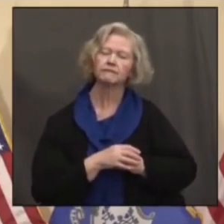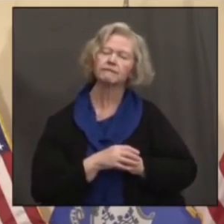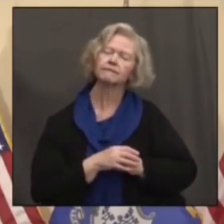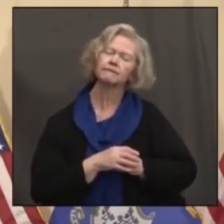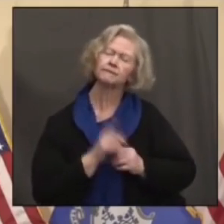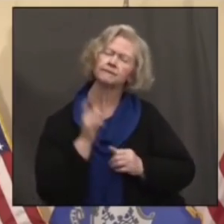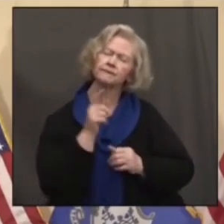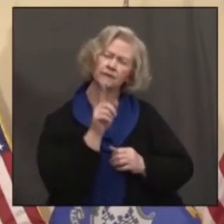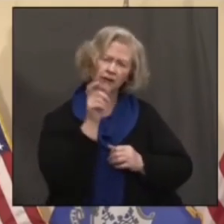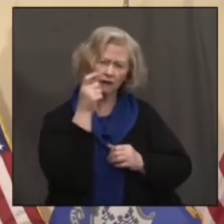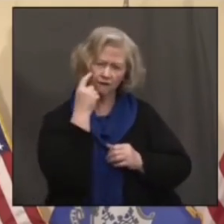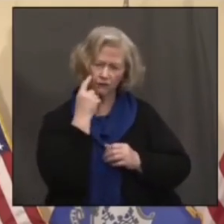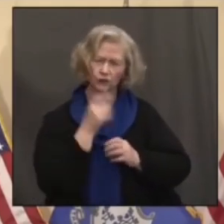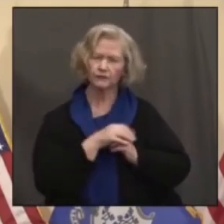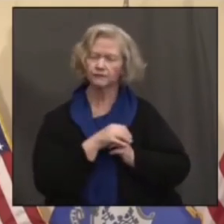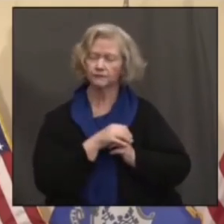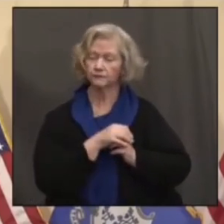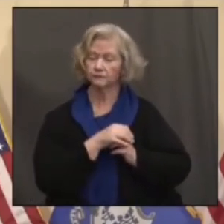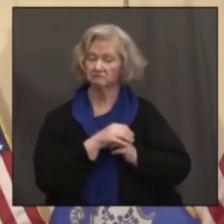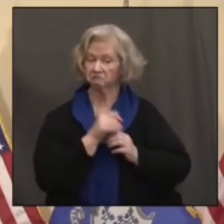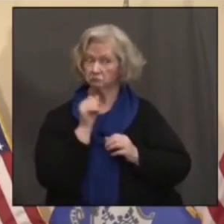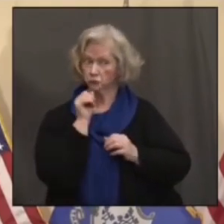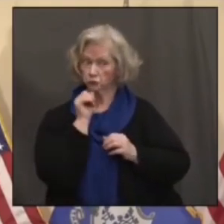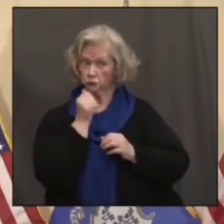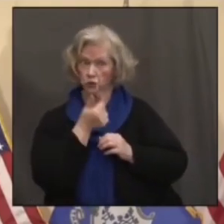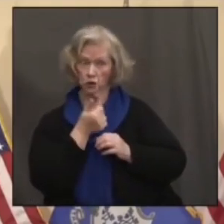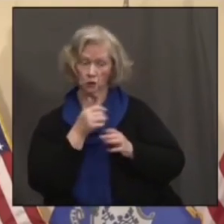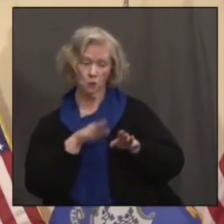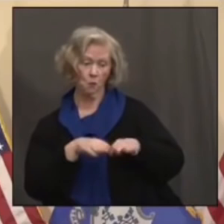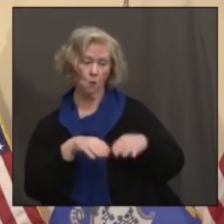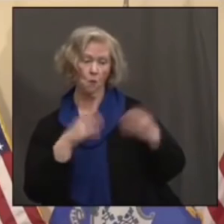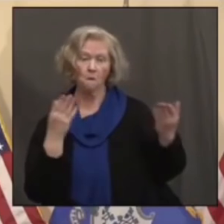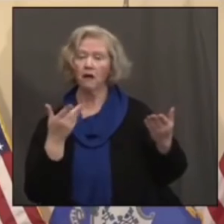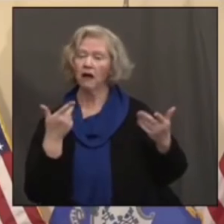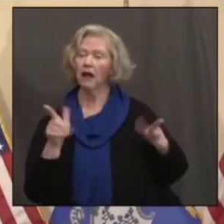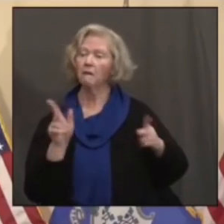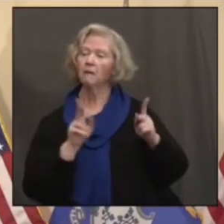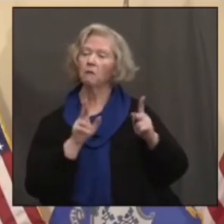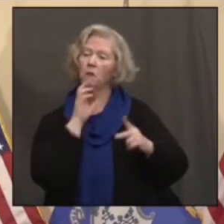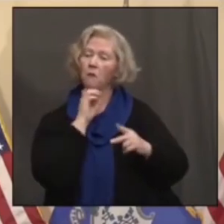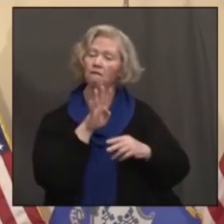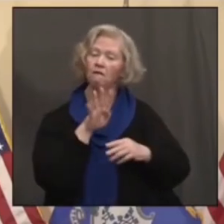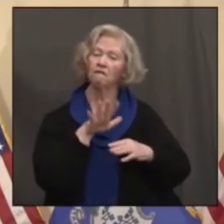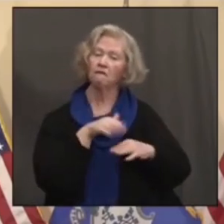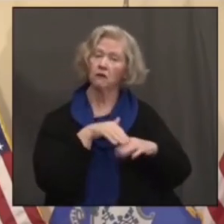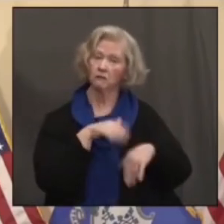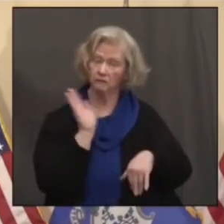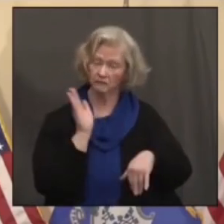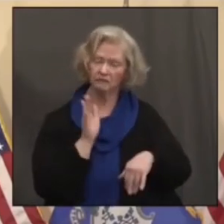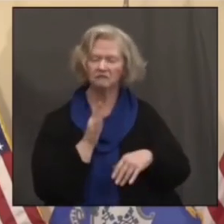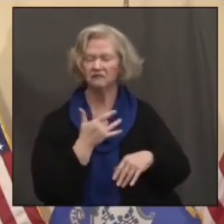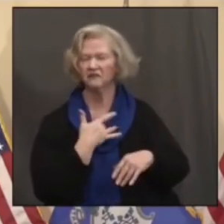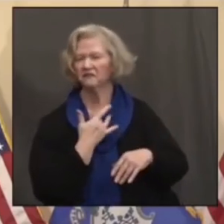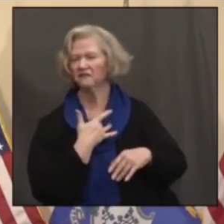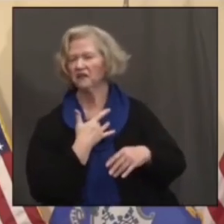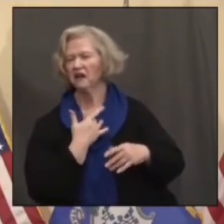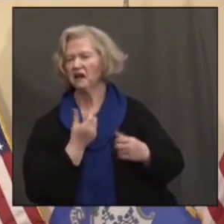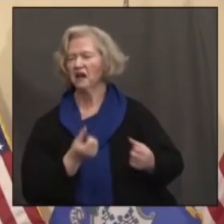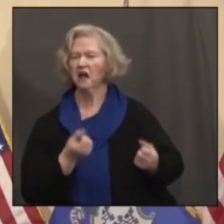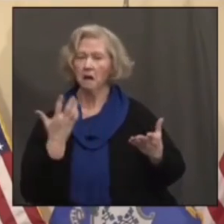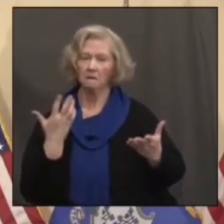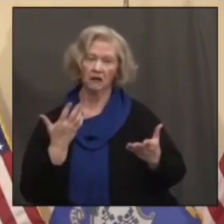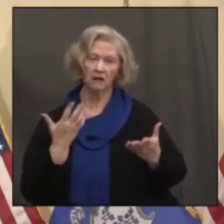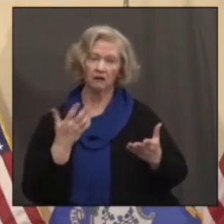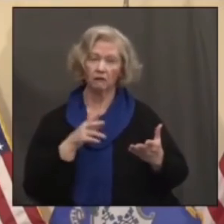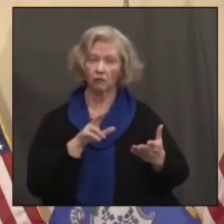Governor, once we get to tomorrow and we open up to 45 and over, how many people approximately are we talking? Is it